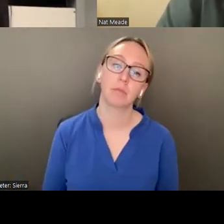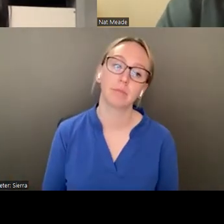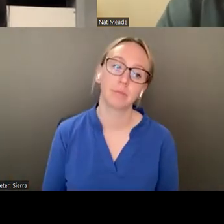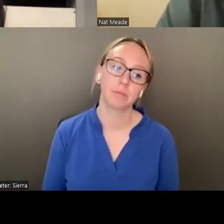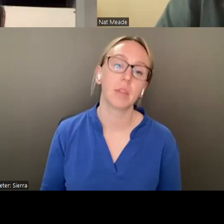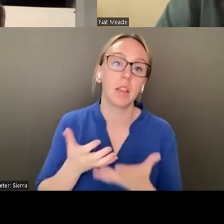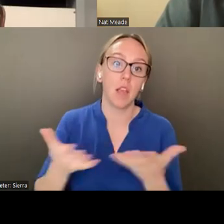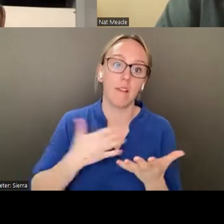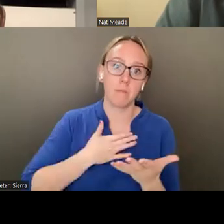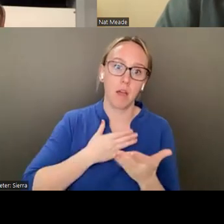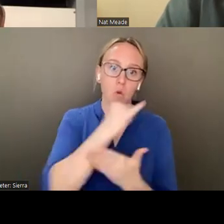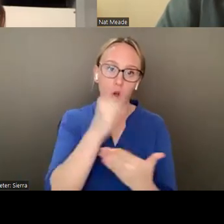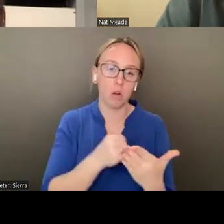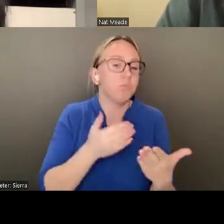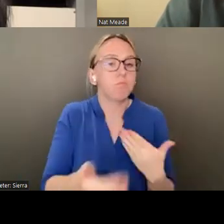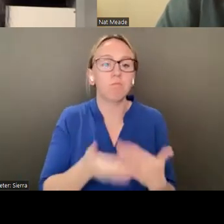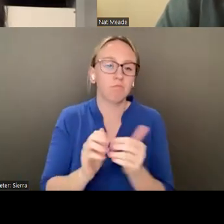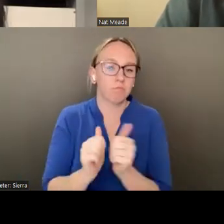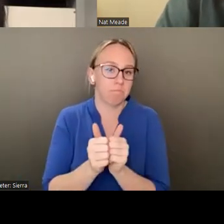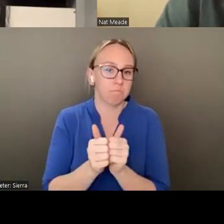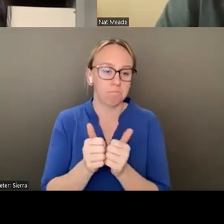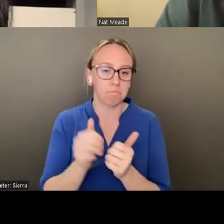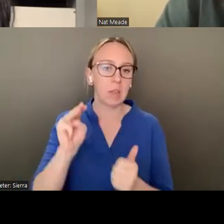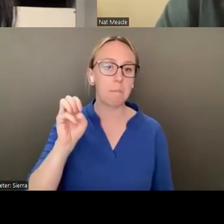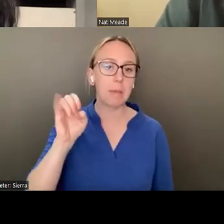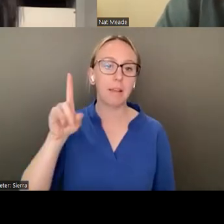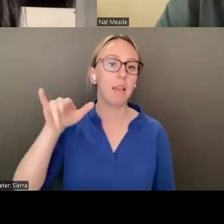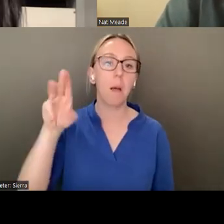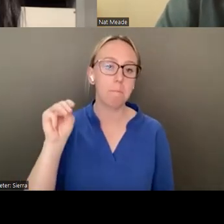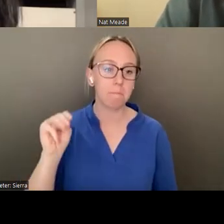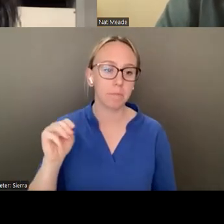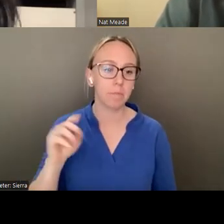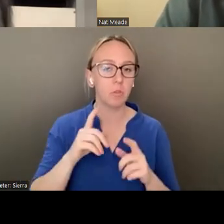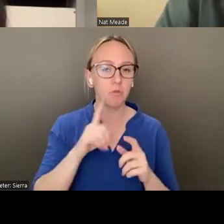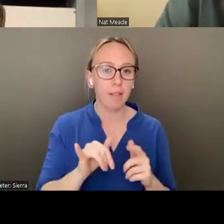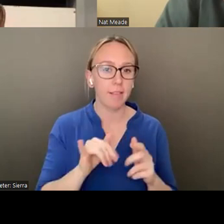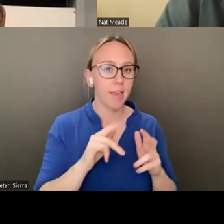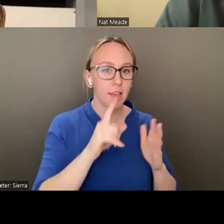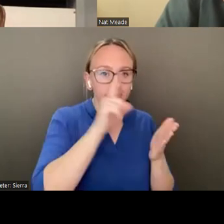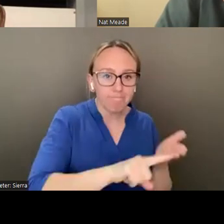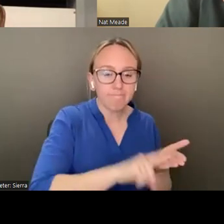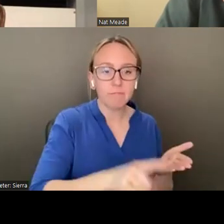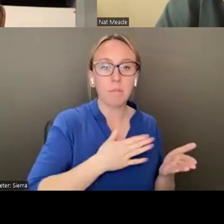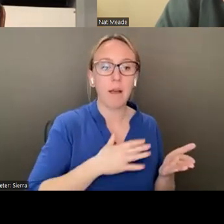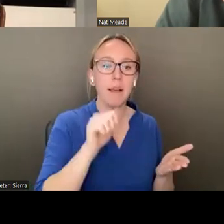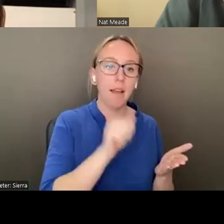medium, really explores my Asian American Pacific Islander identity,